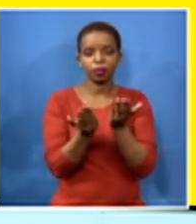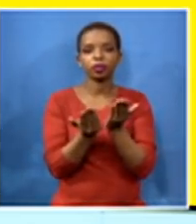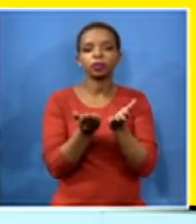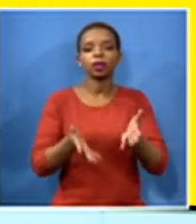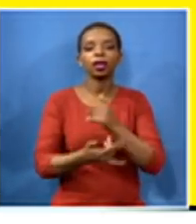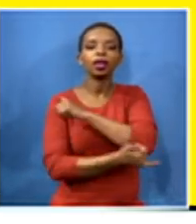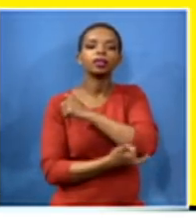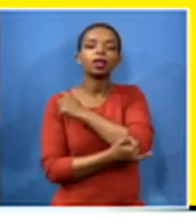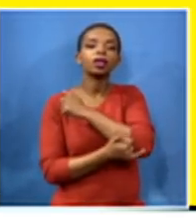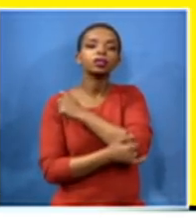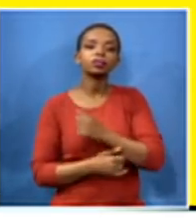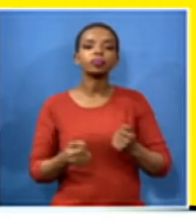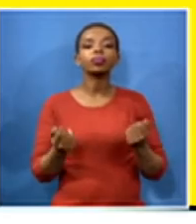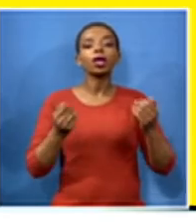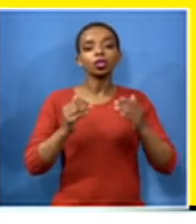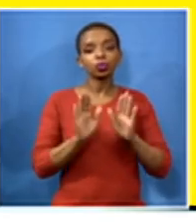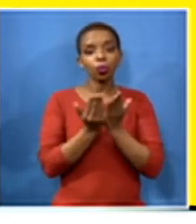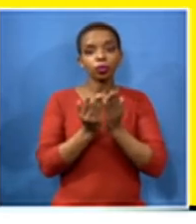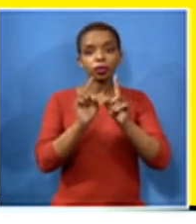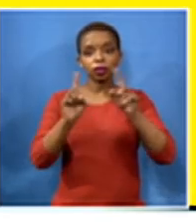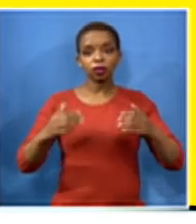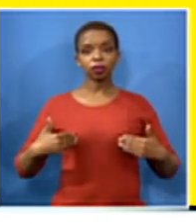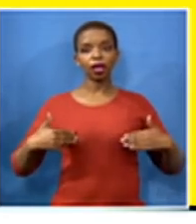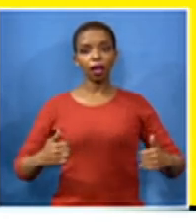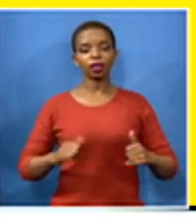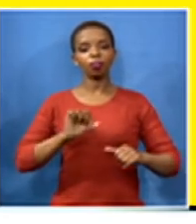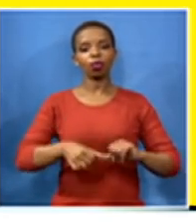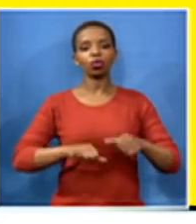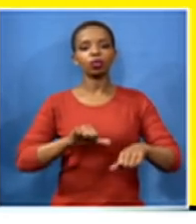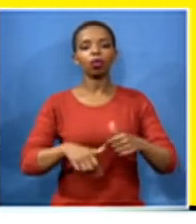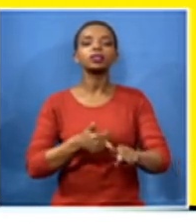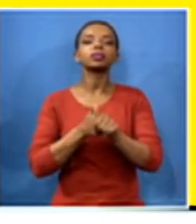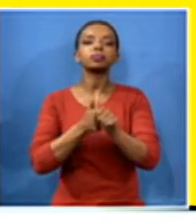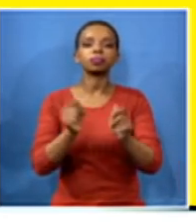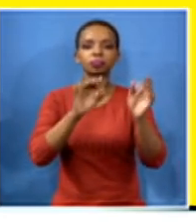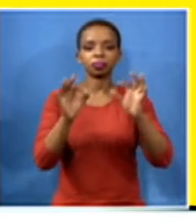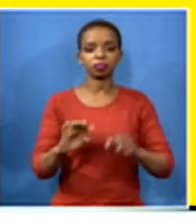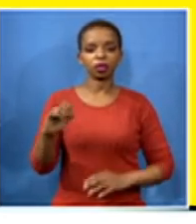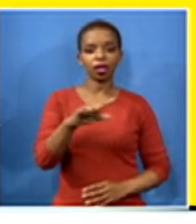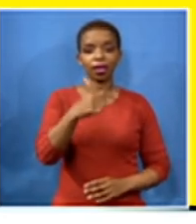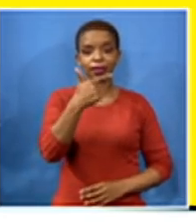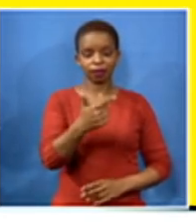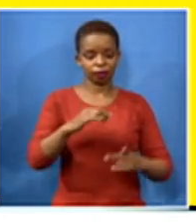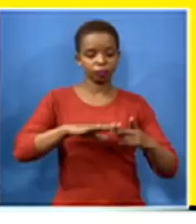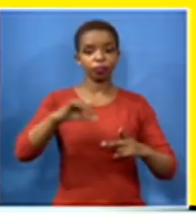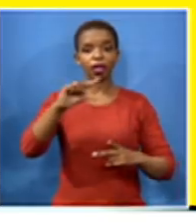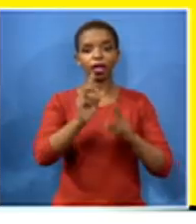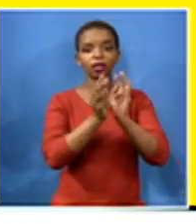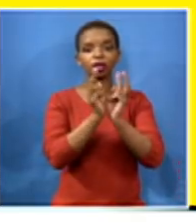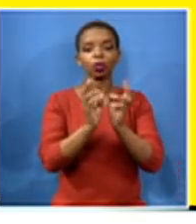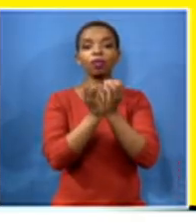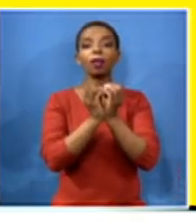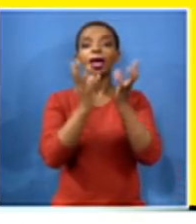adhered to the health protocols slowly phasing in grades 7 and 12 many remained closed due to infrastructure